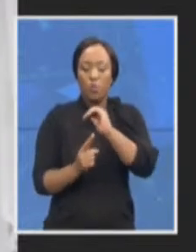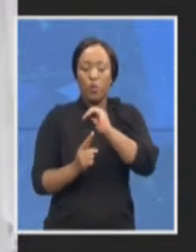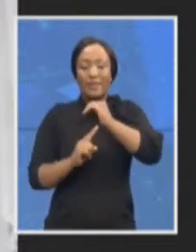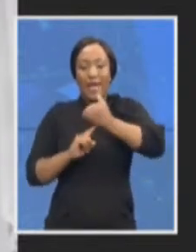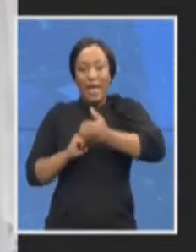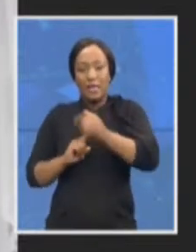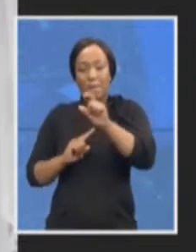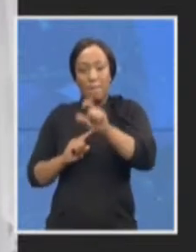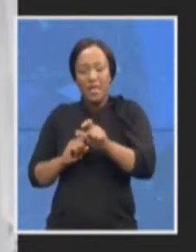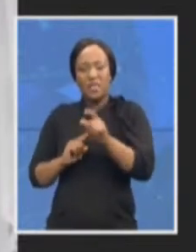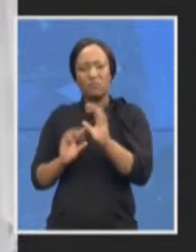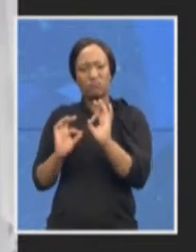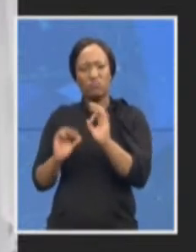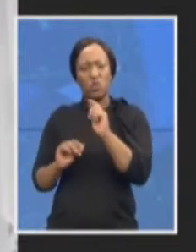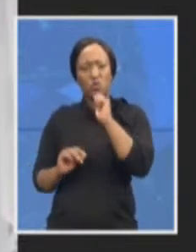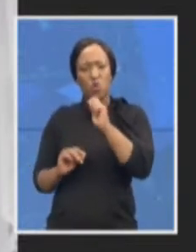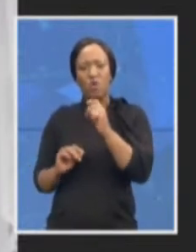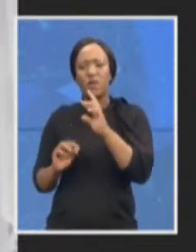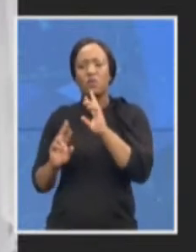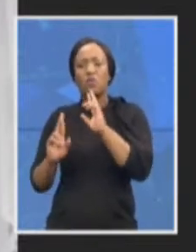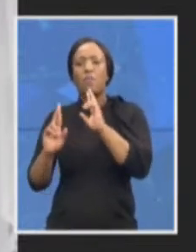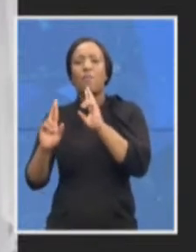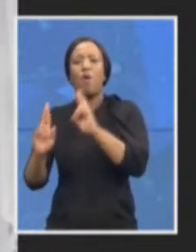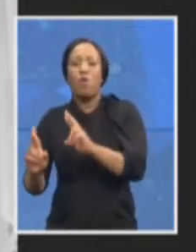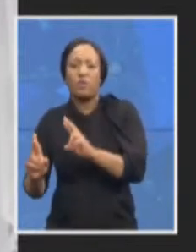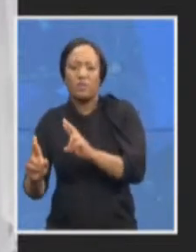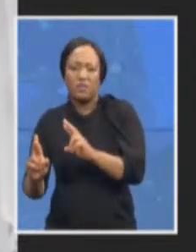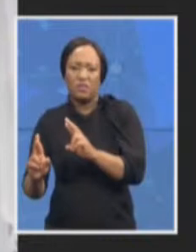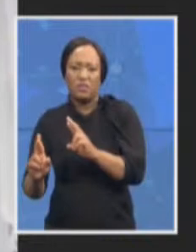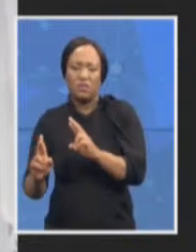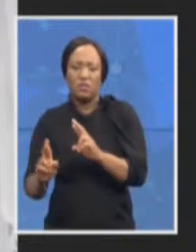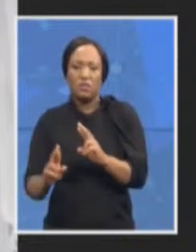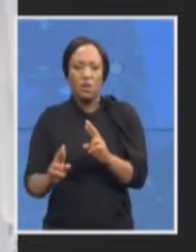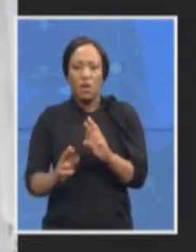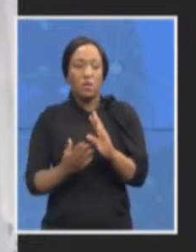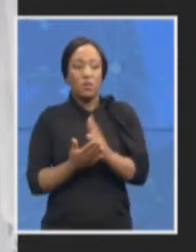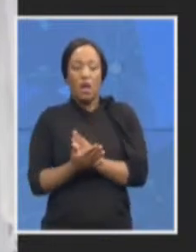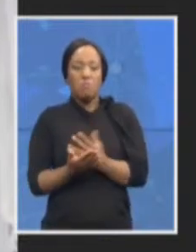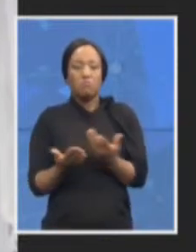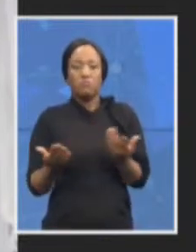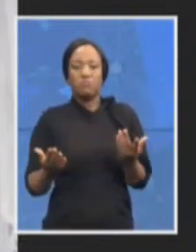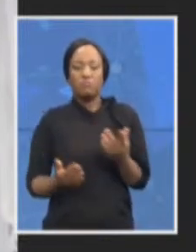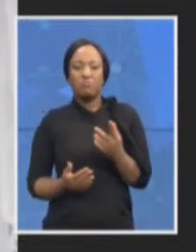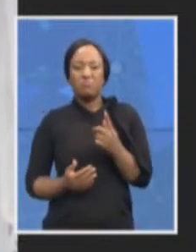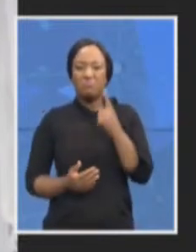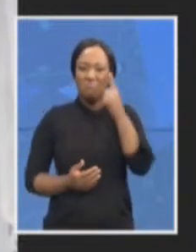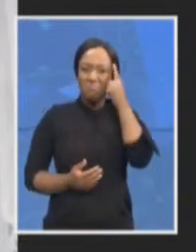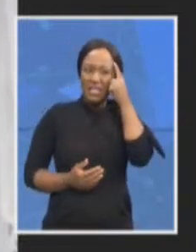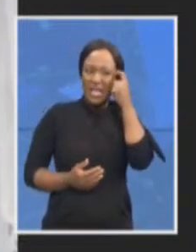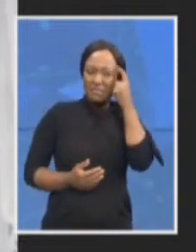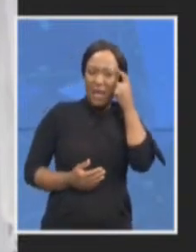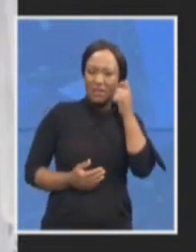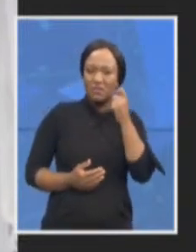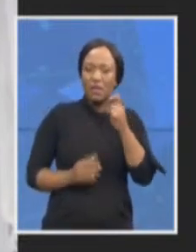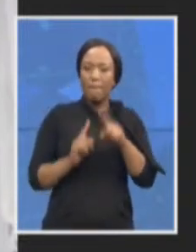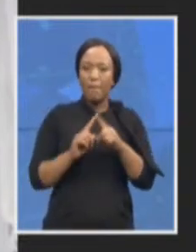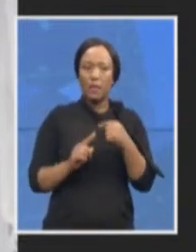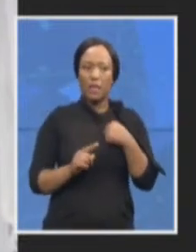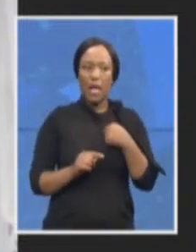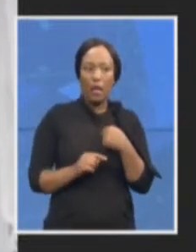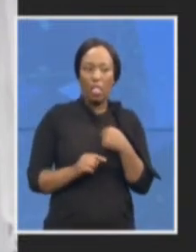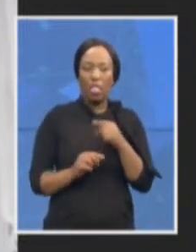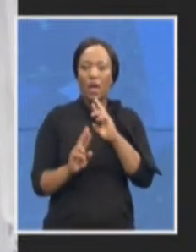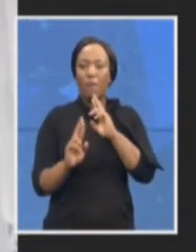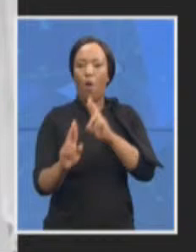that I mean there are instances where you have suspects that claim to be whistleblowers potential suspects so we've got to look at this very